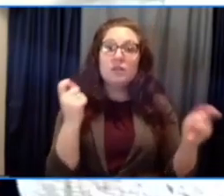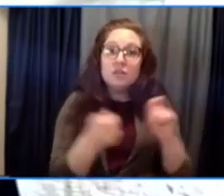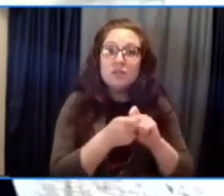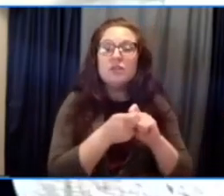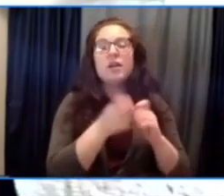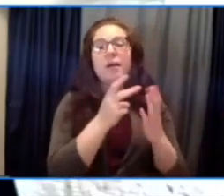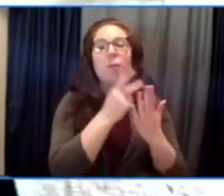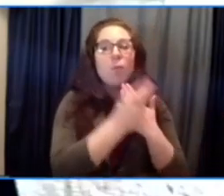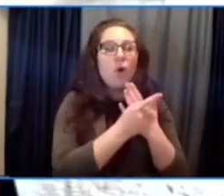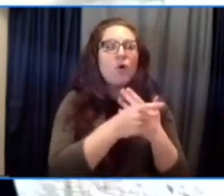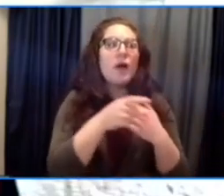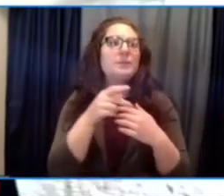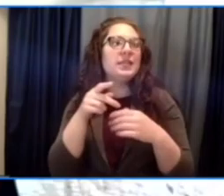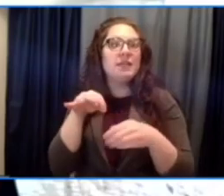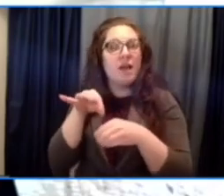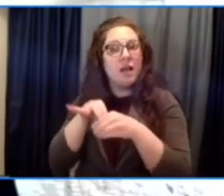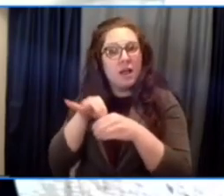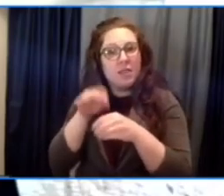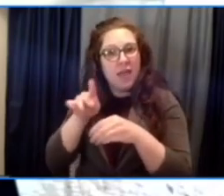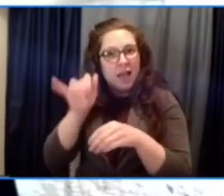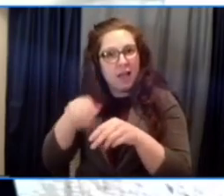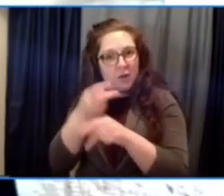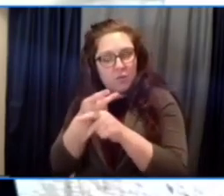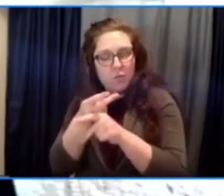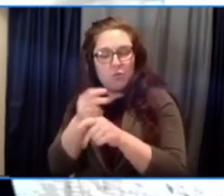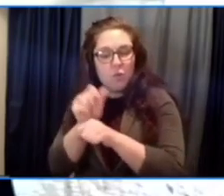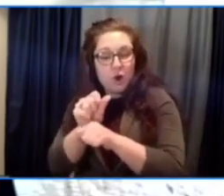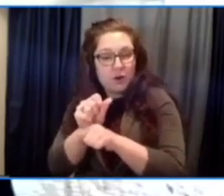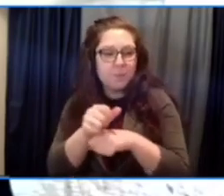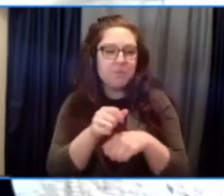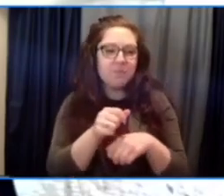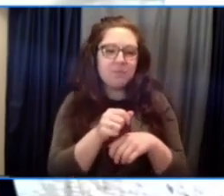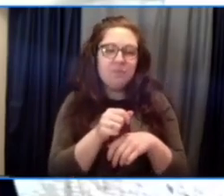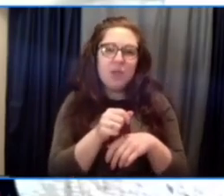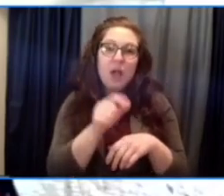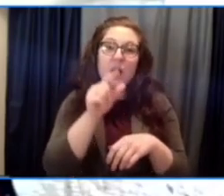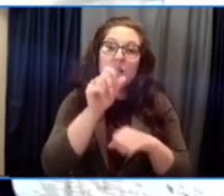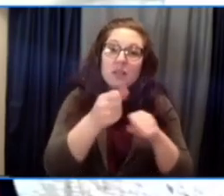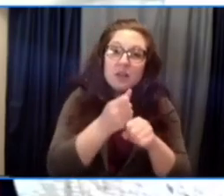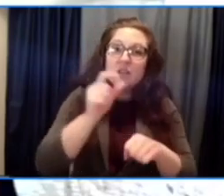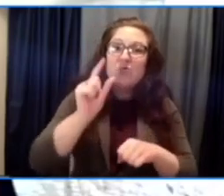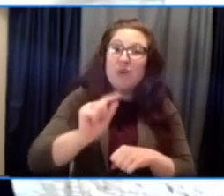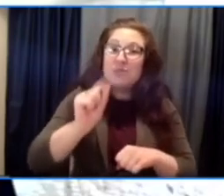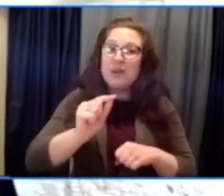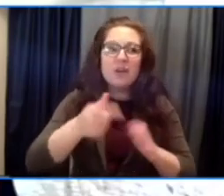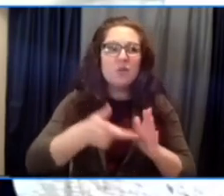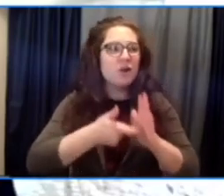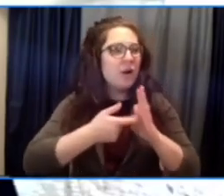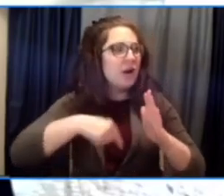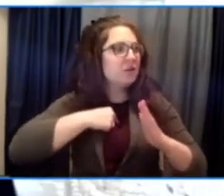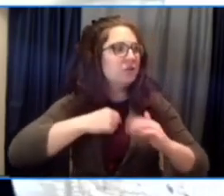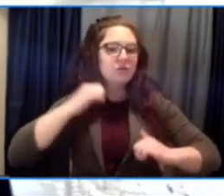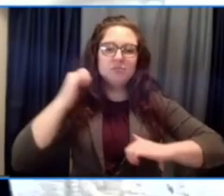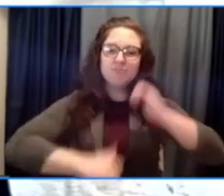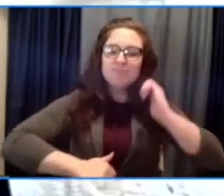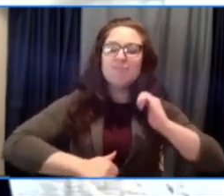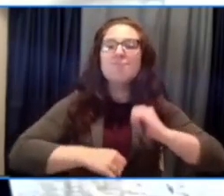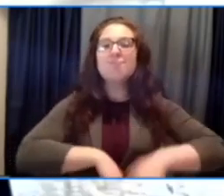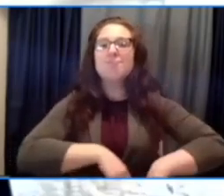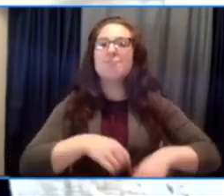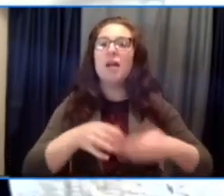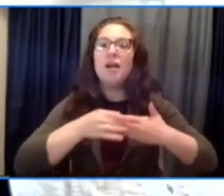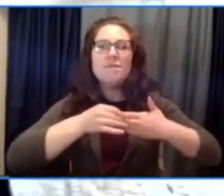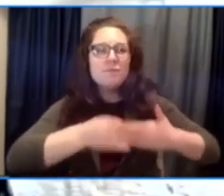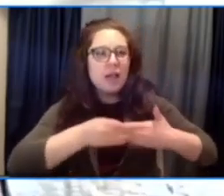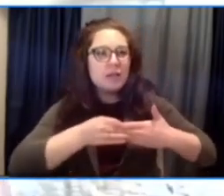To be standing at the end of 2020, it required a level of toughness, flexibility, and strategy that we saw through our